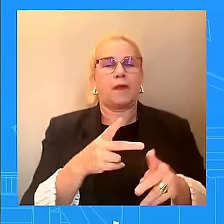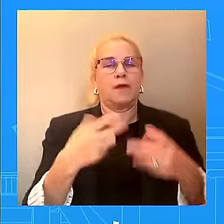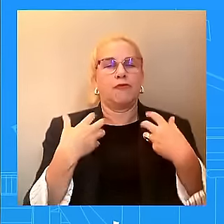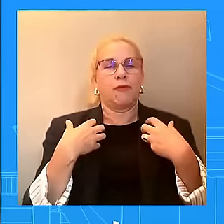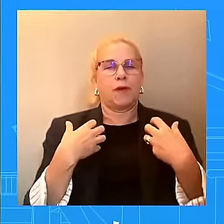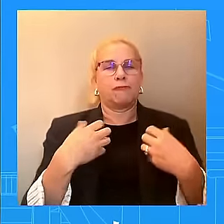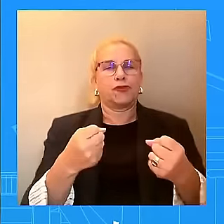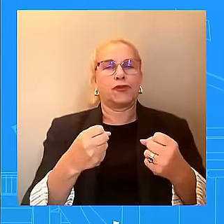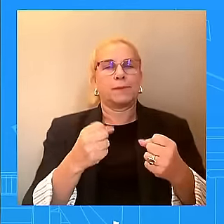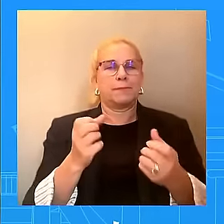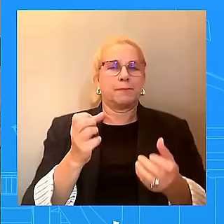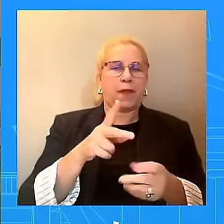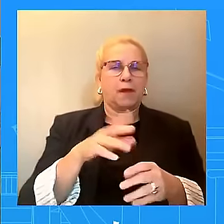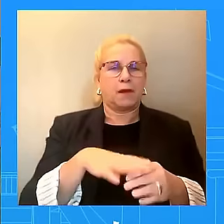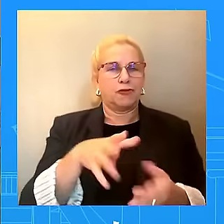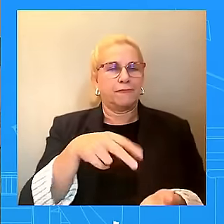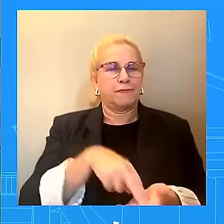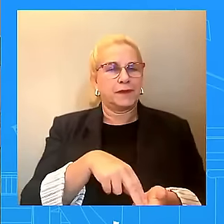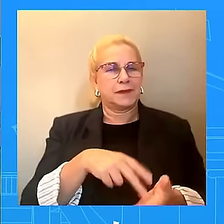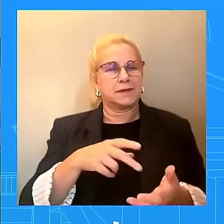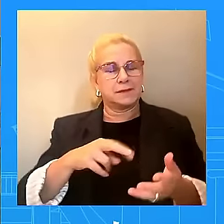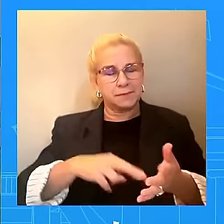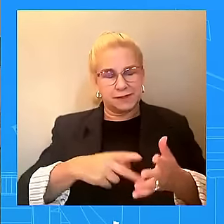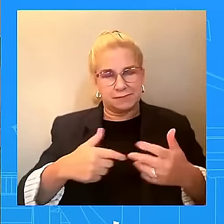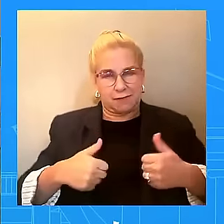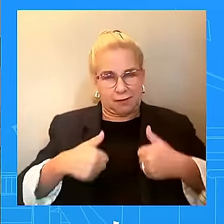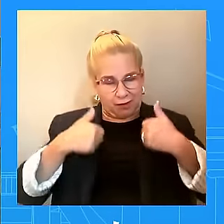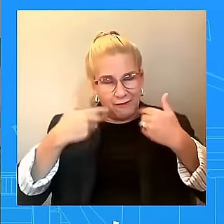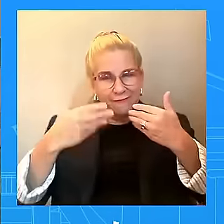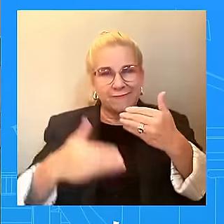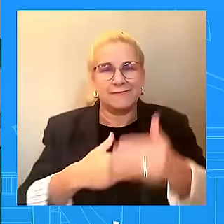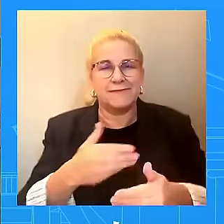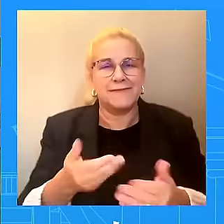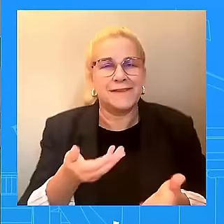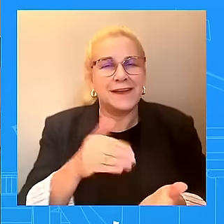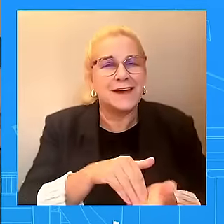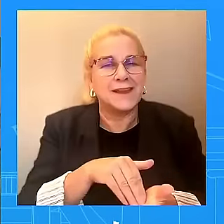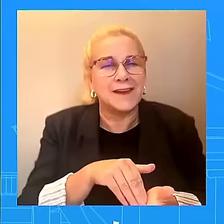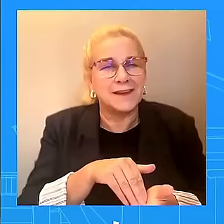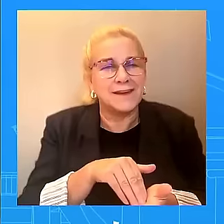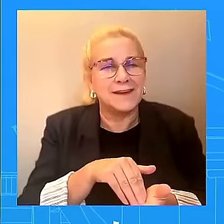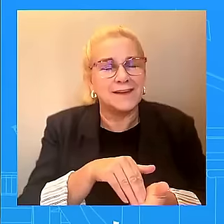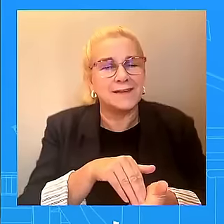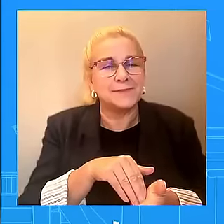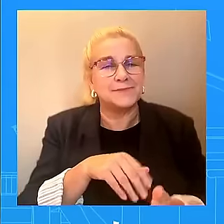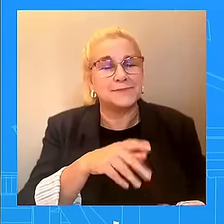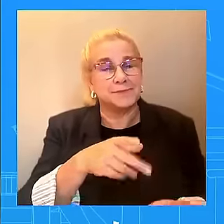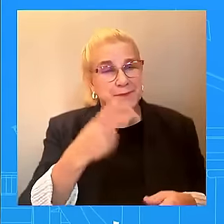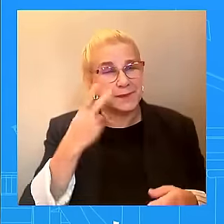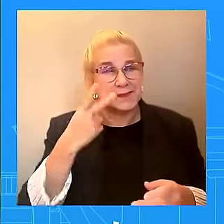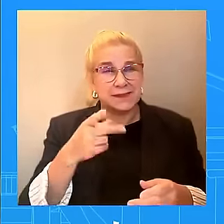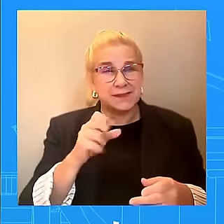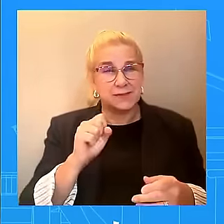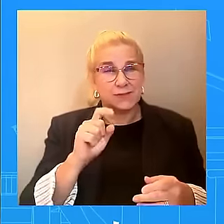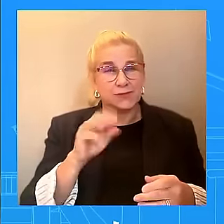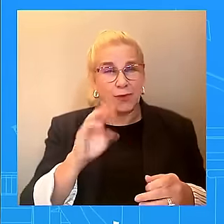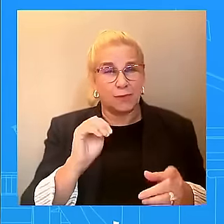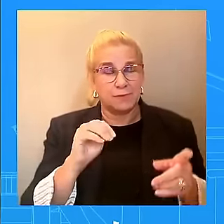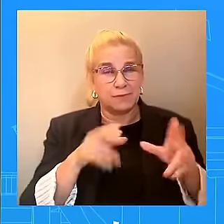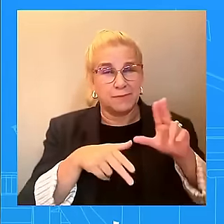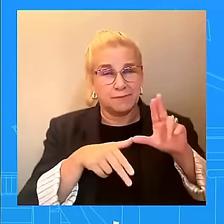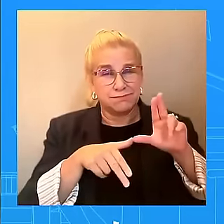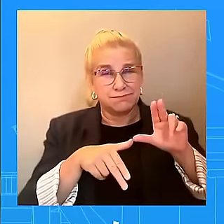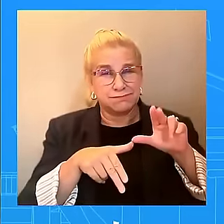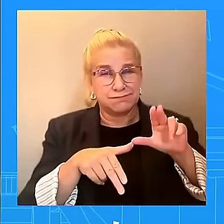the state. Are you seeing misinformation about the storm and voting or just the storm and I'm saying is that misinformation, disinformation, I'm speaking to